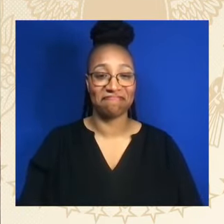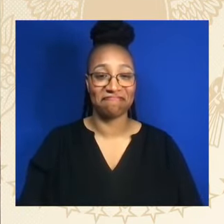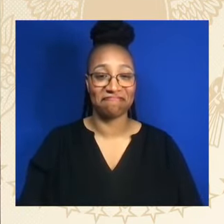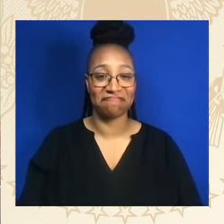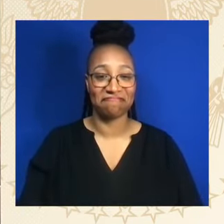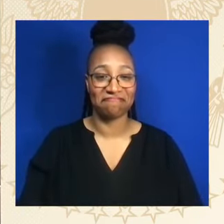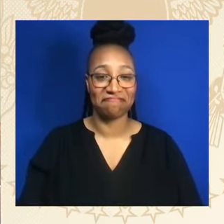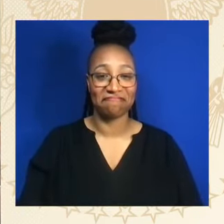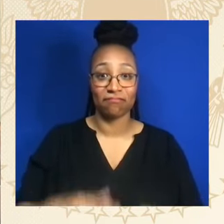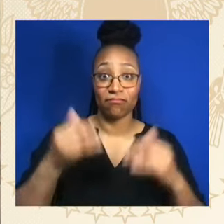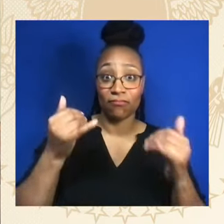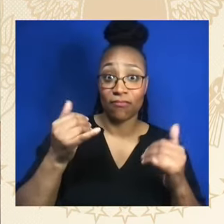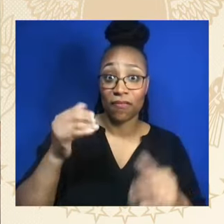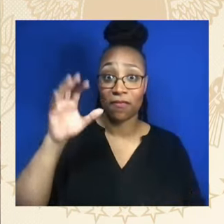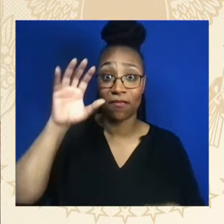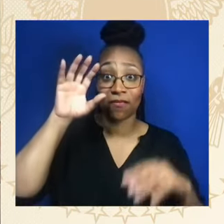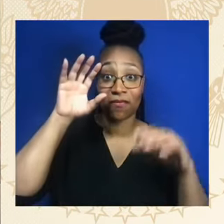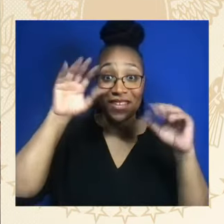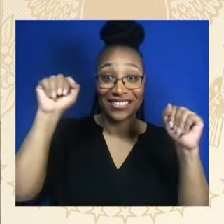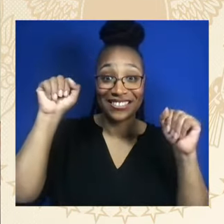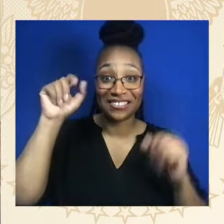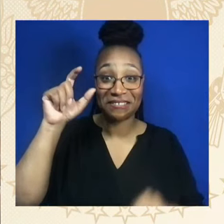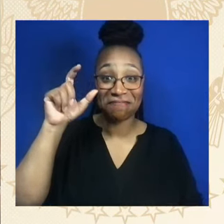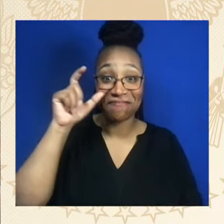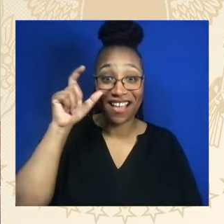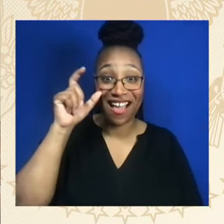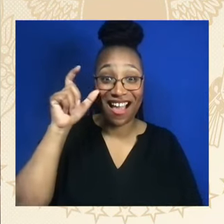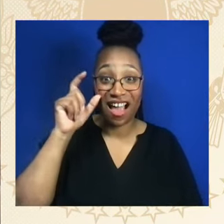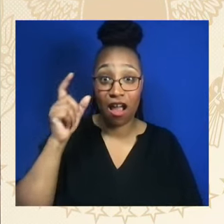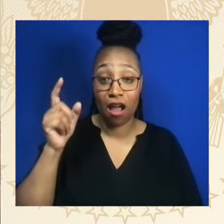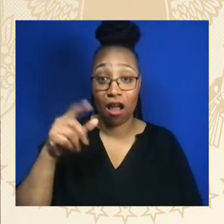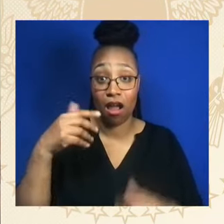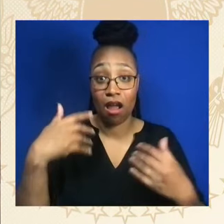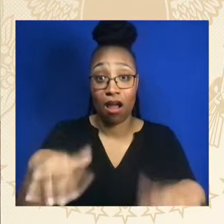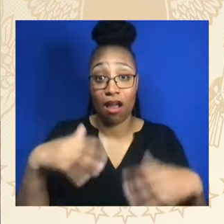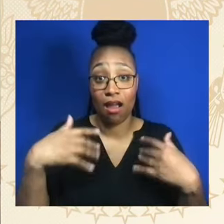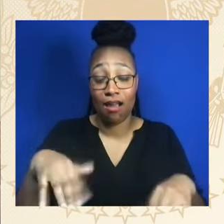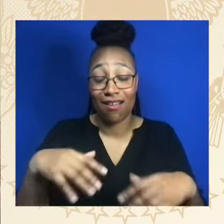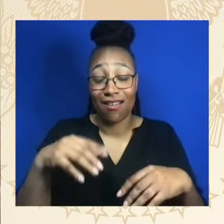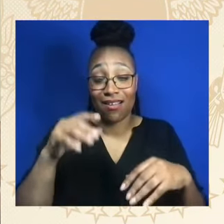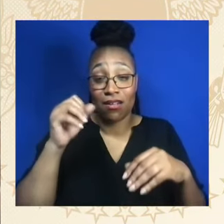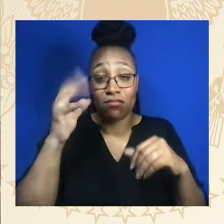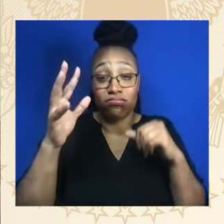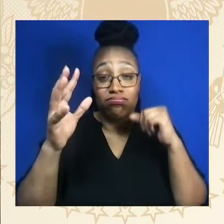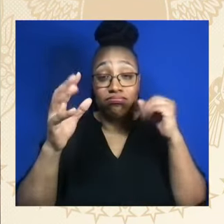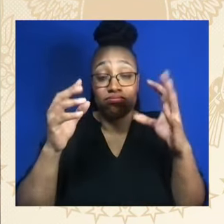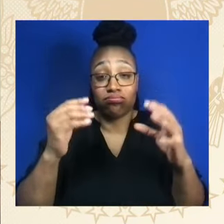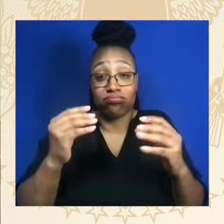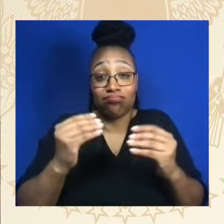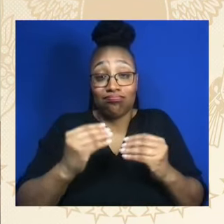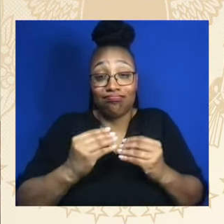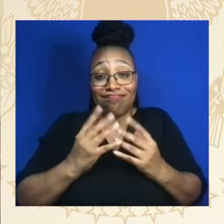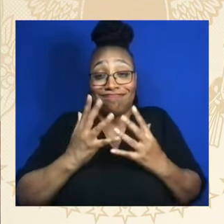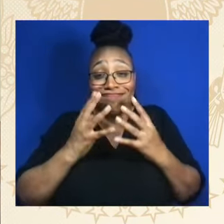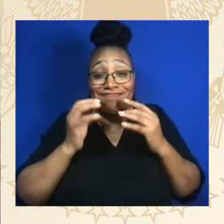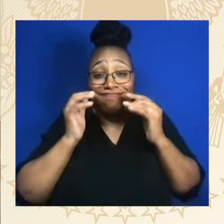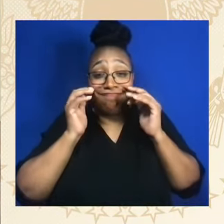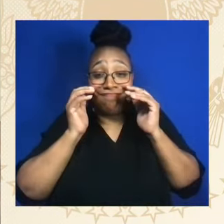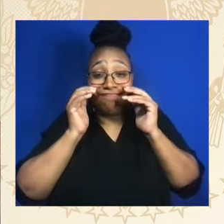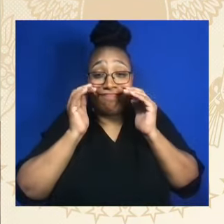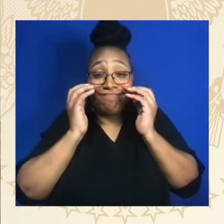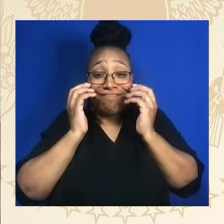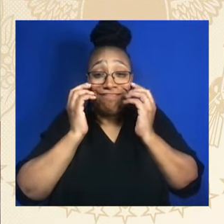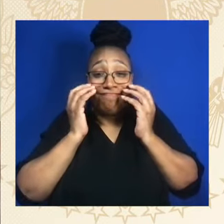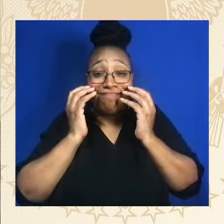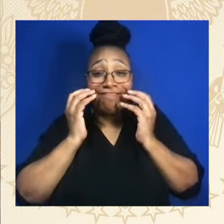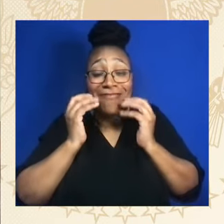You know, I know most of those songs for a simple reason As my buddy from Delaware can tell you When you're involved